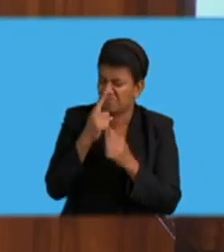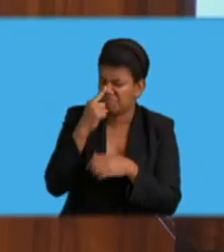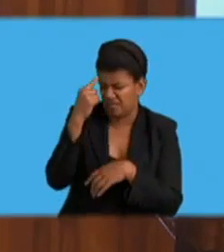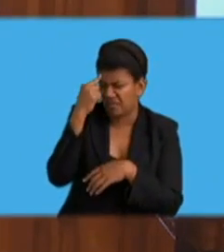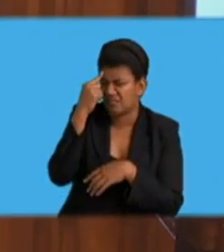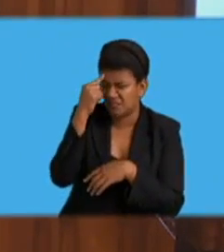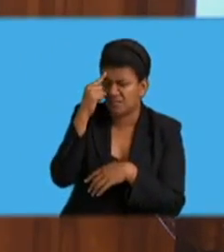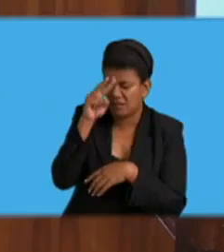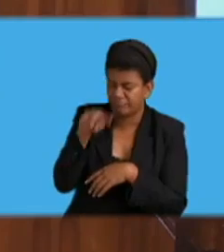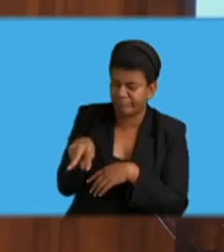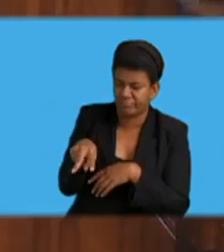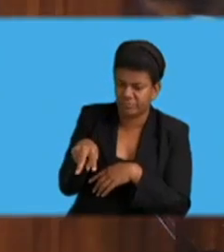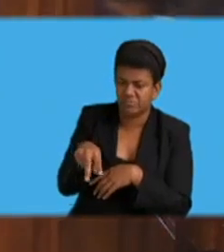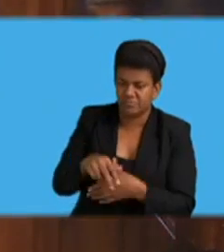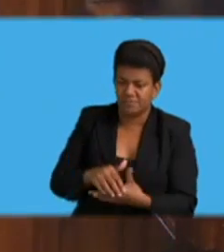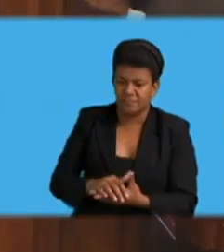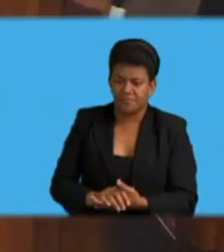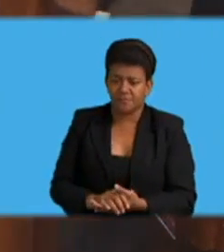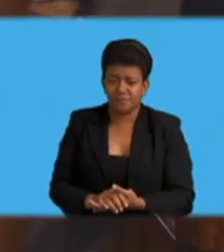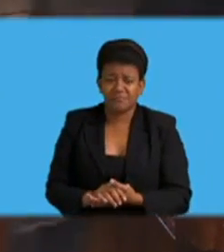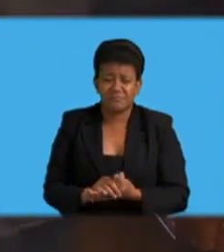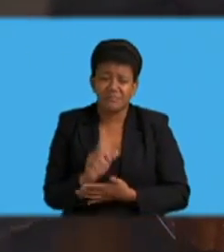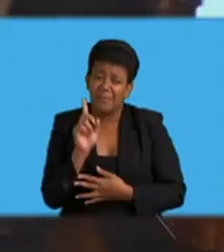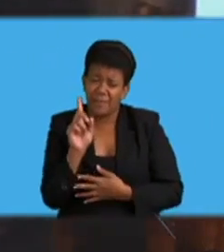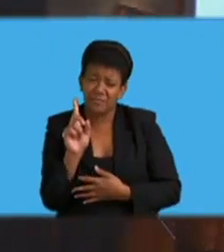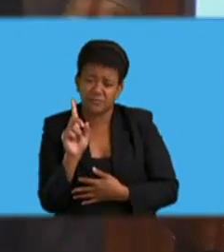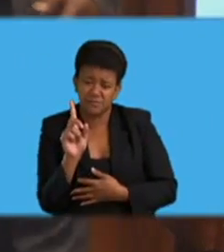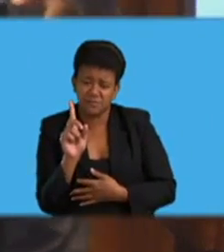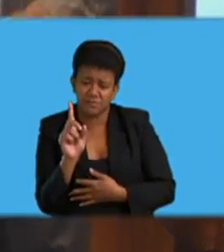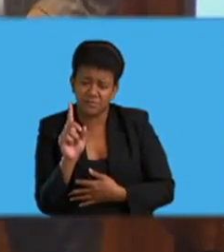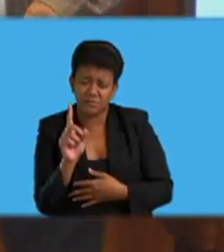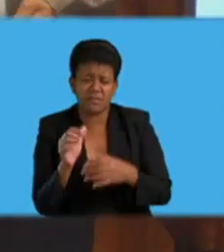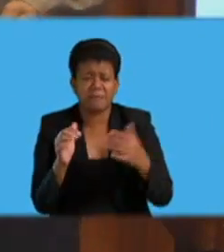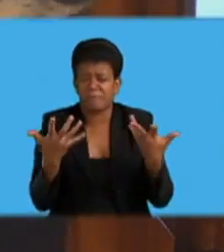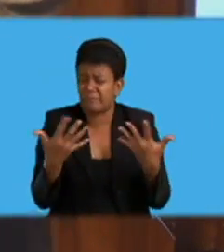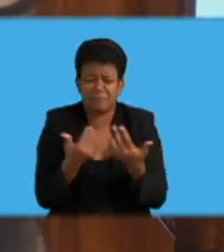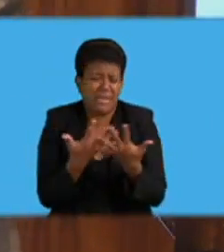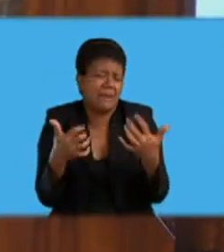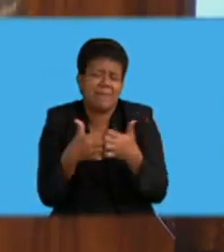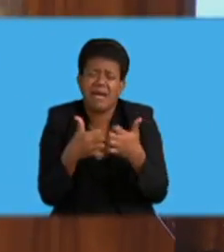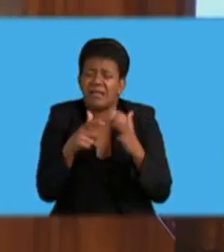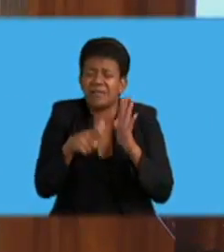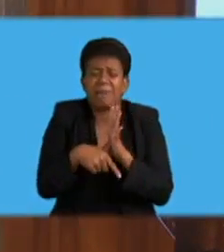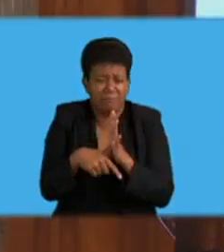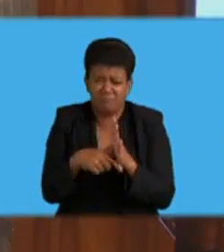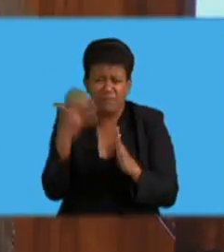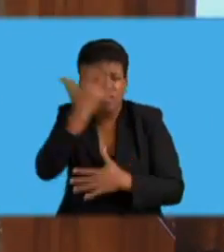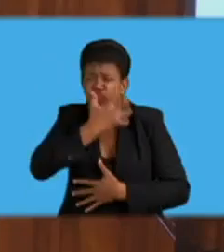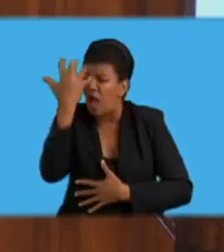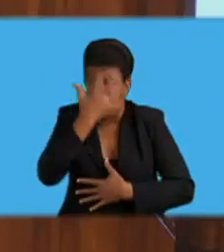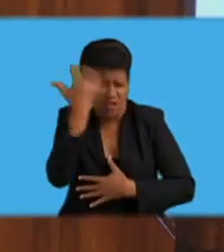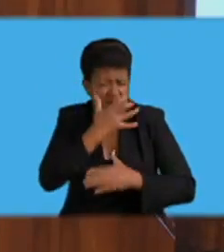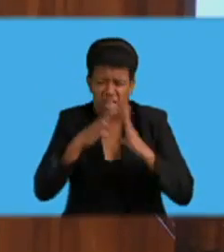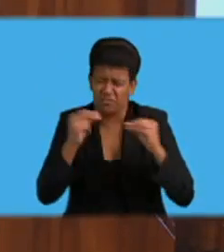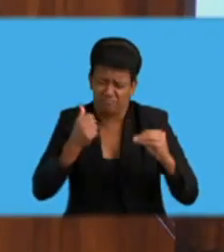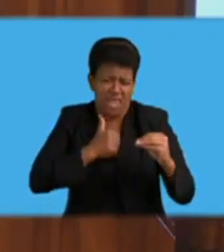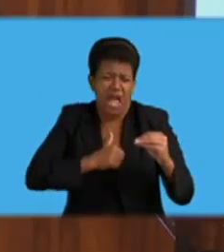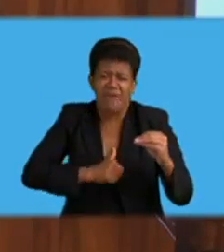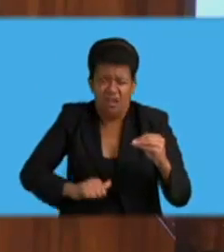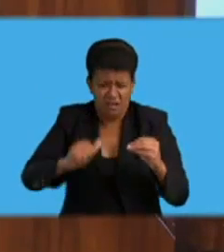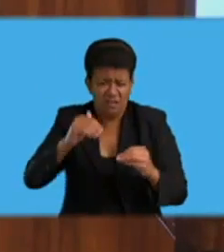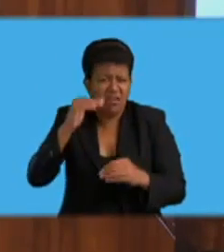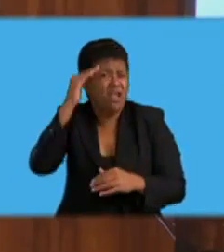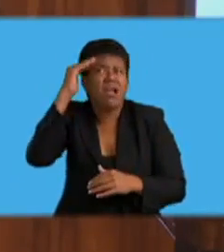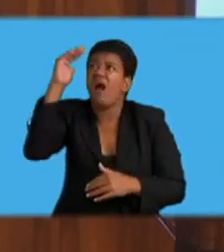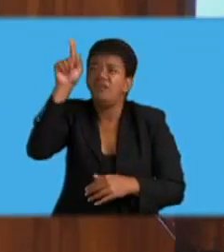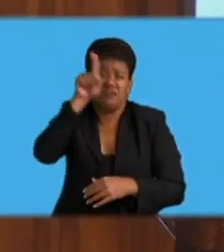Yet, Honorable Deputy Speaker, harmful sexual behavior continues because adults were not aware that it